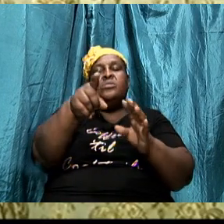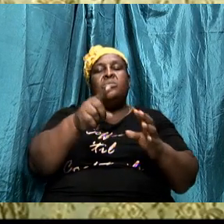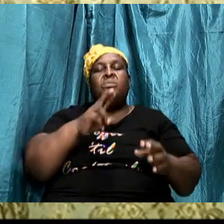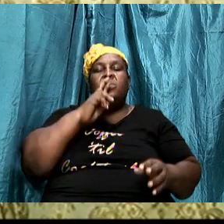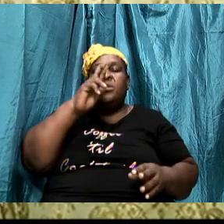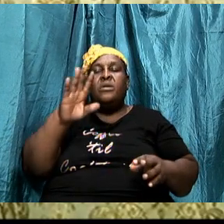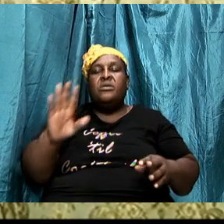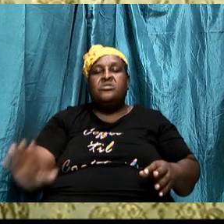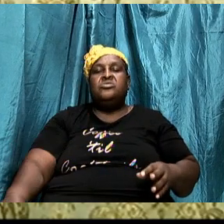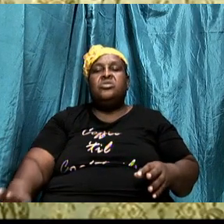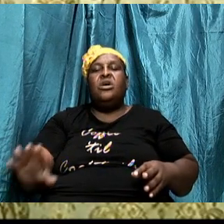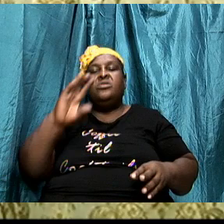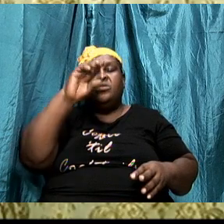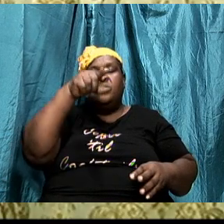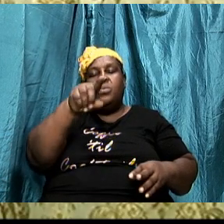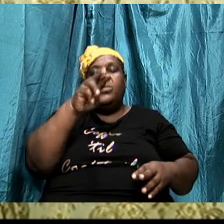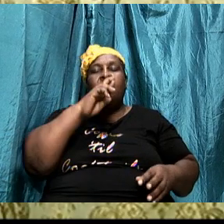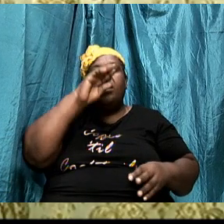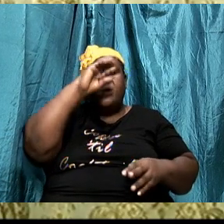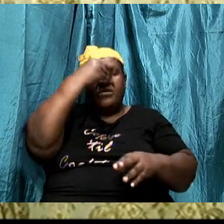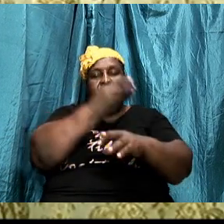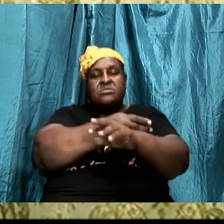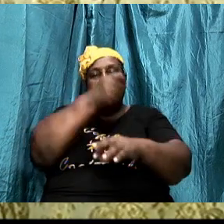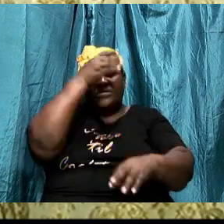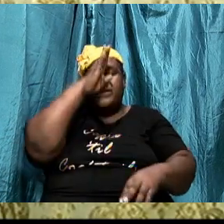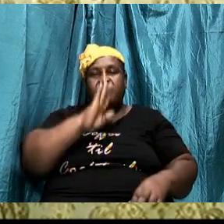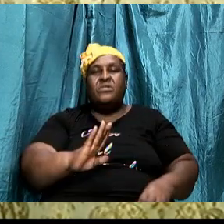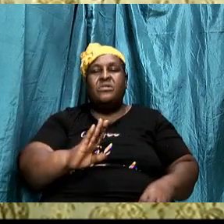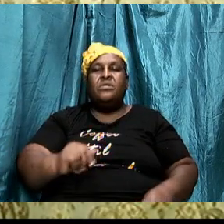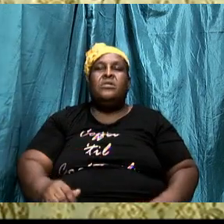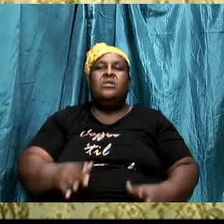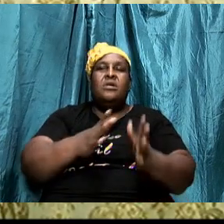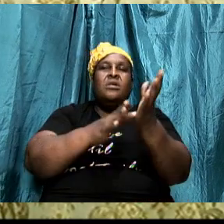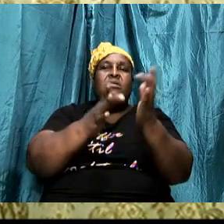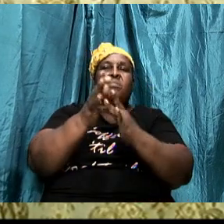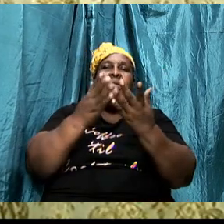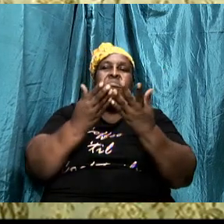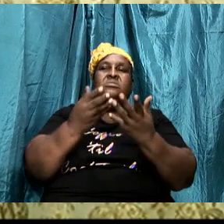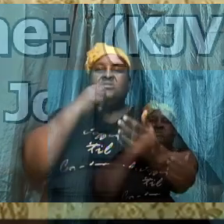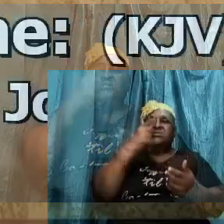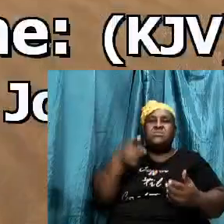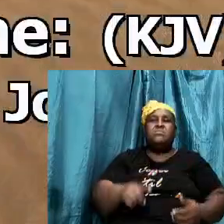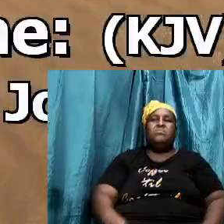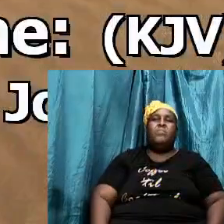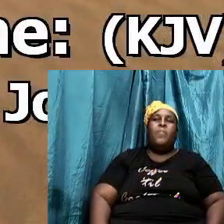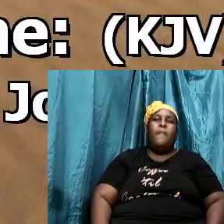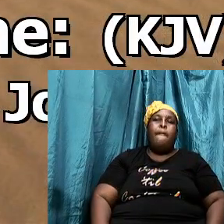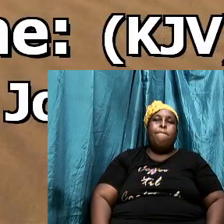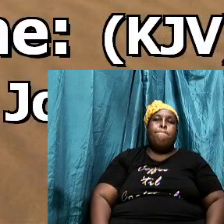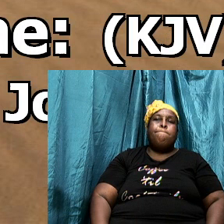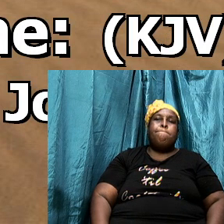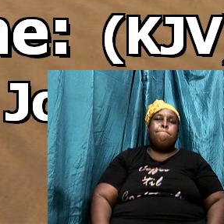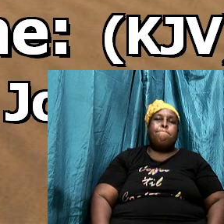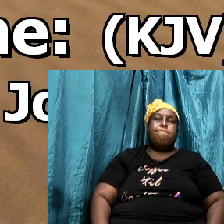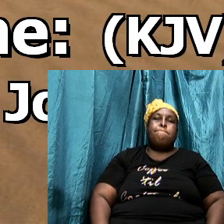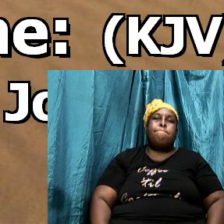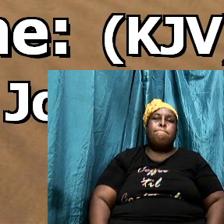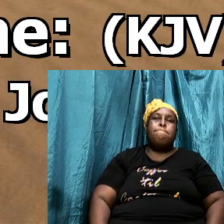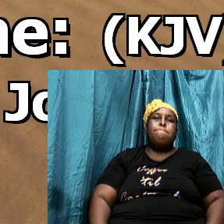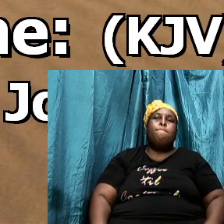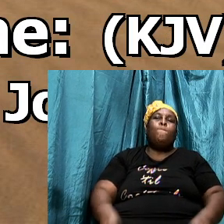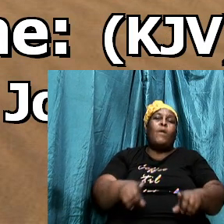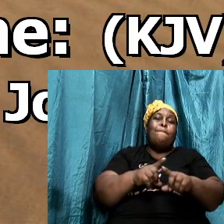child you are a son of God the Bible says Saint John 1 12 and 13